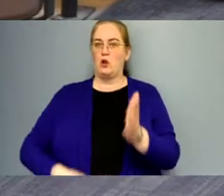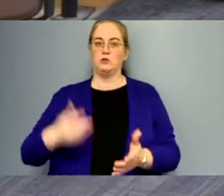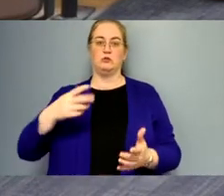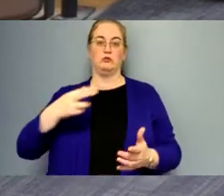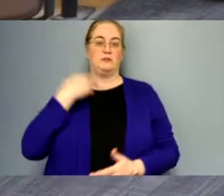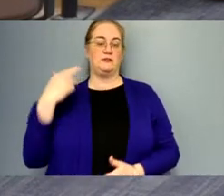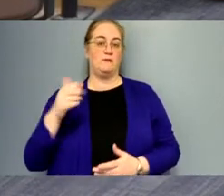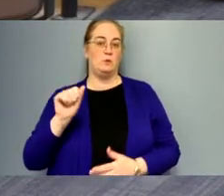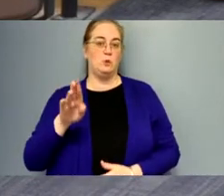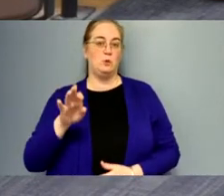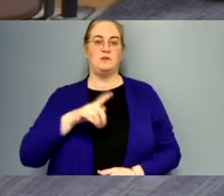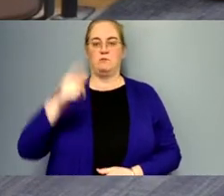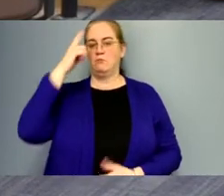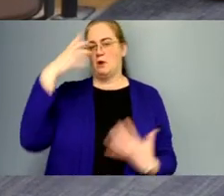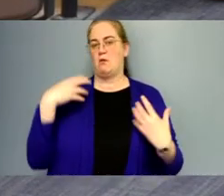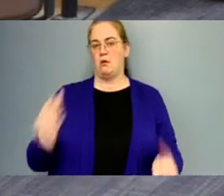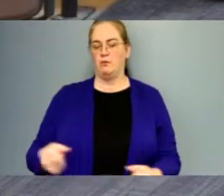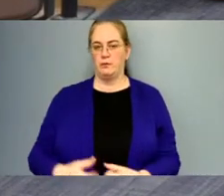abuse and their mental health